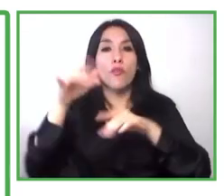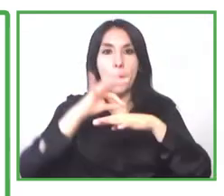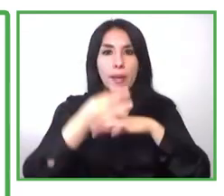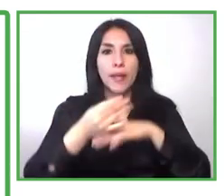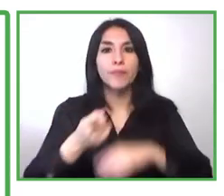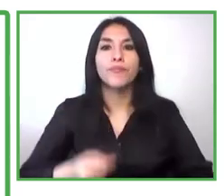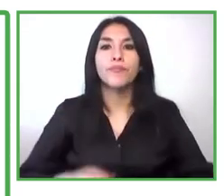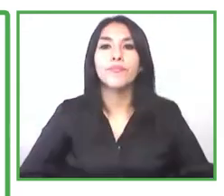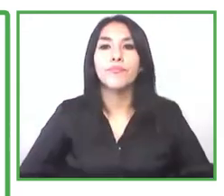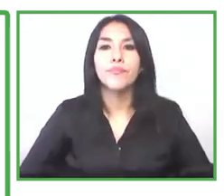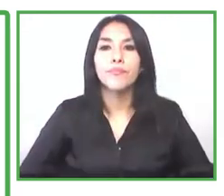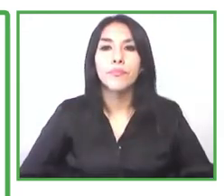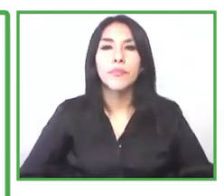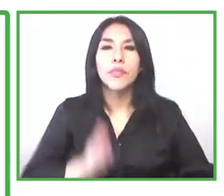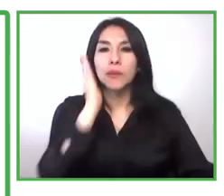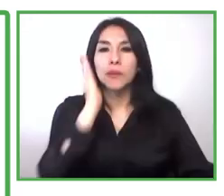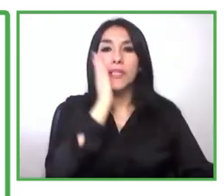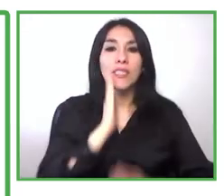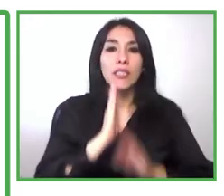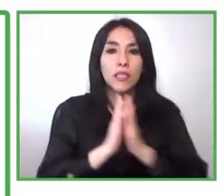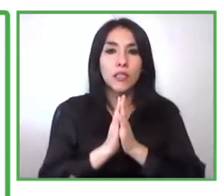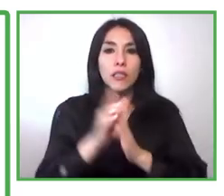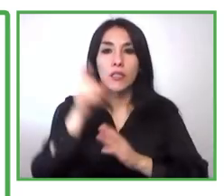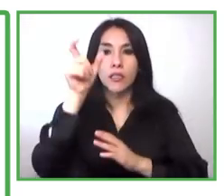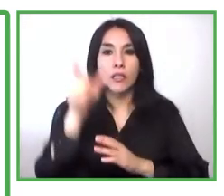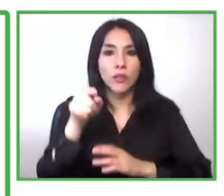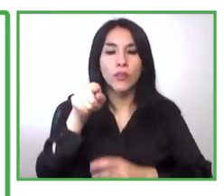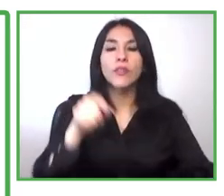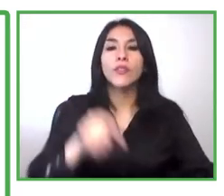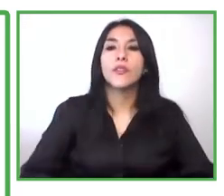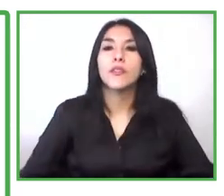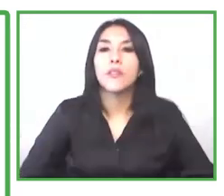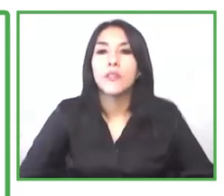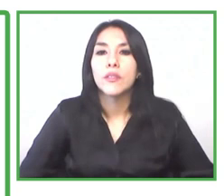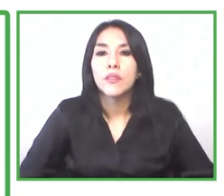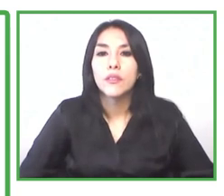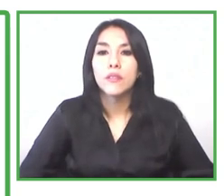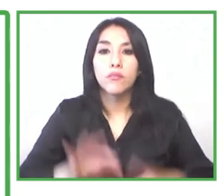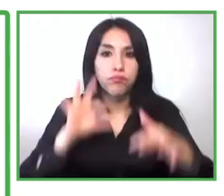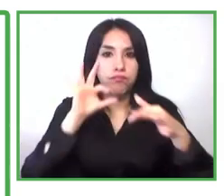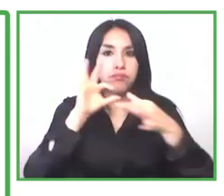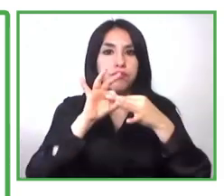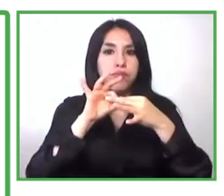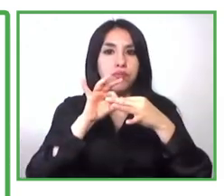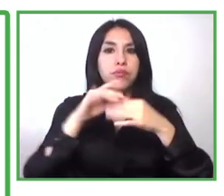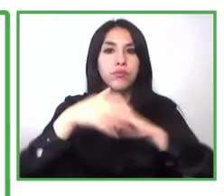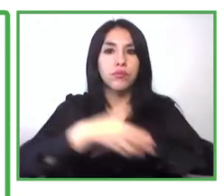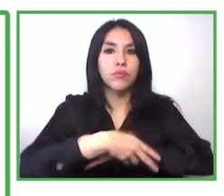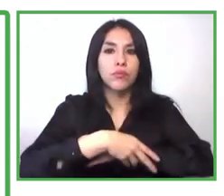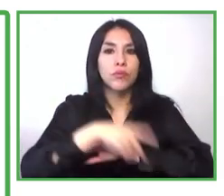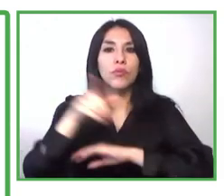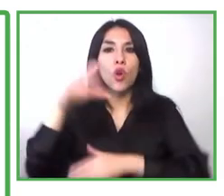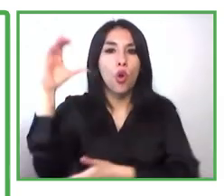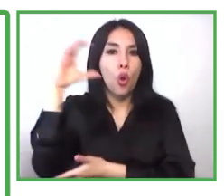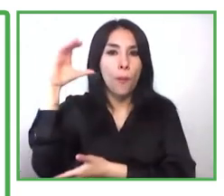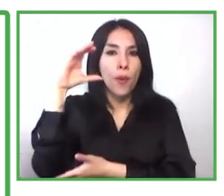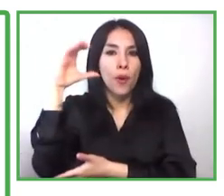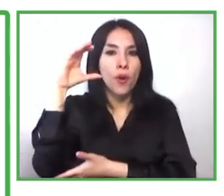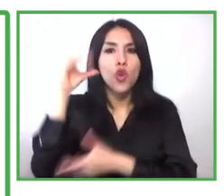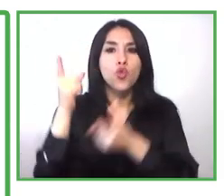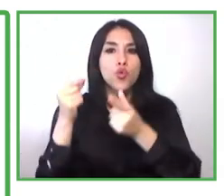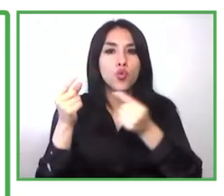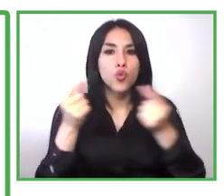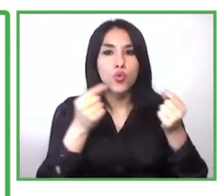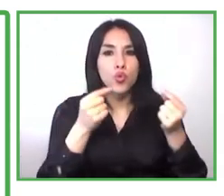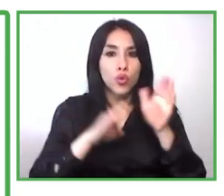of the inter-american development bank in an alliance with best buddies colombia where we developed a model to support entrepreneurship